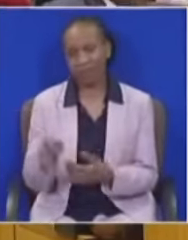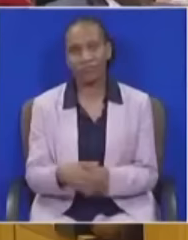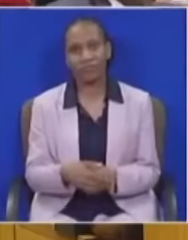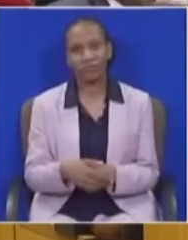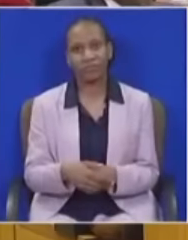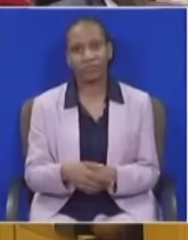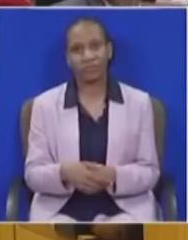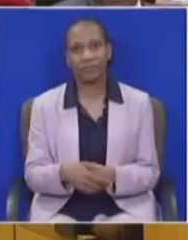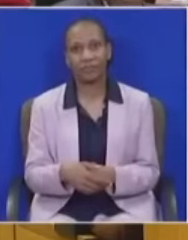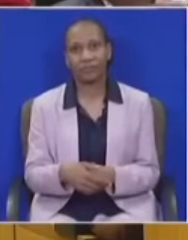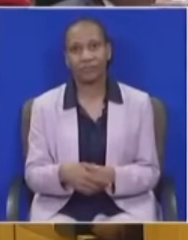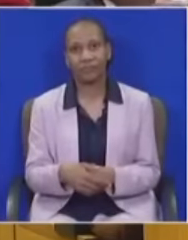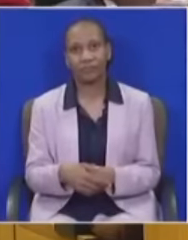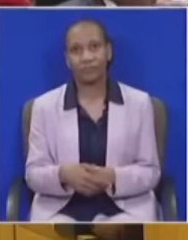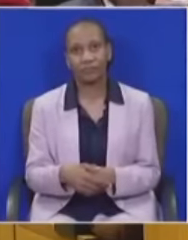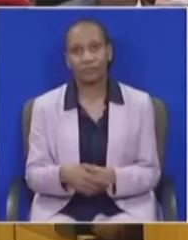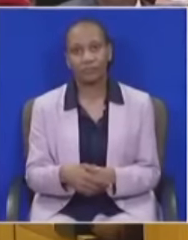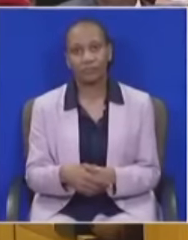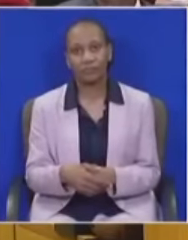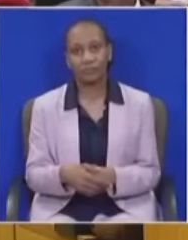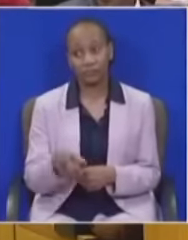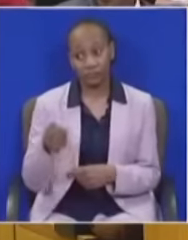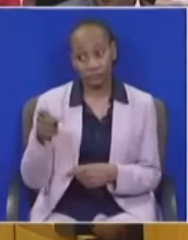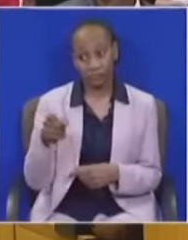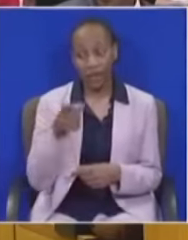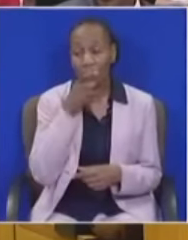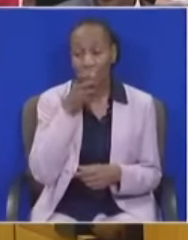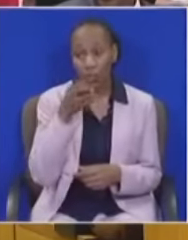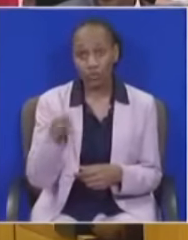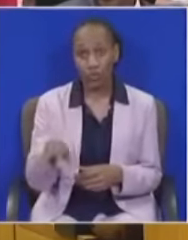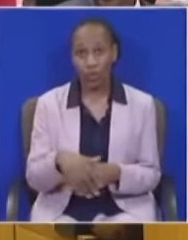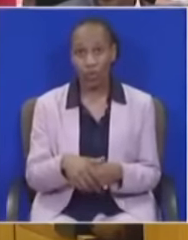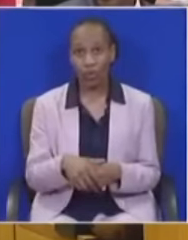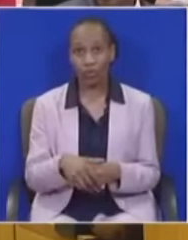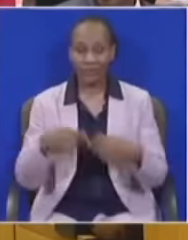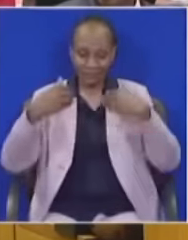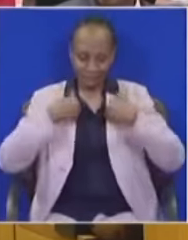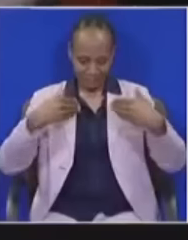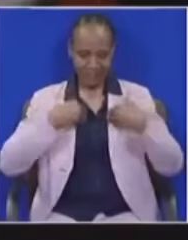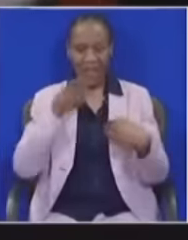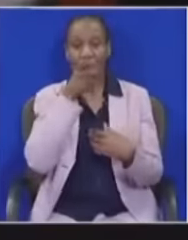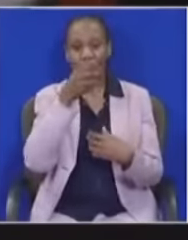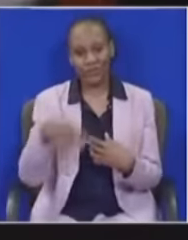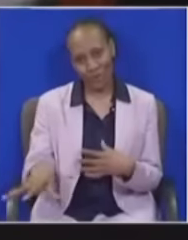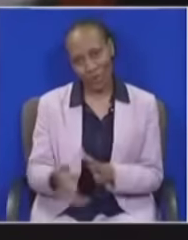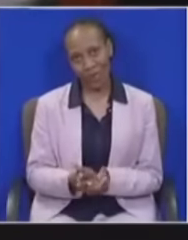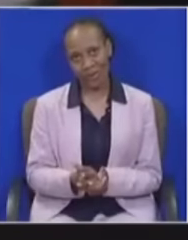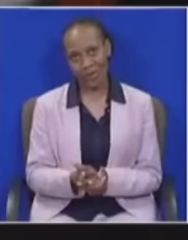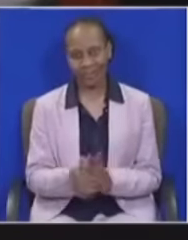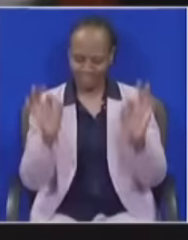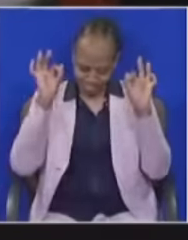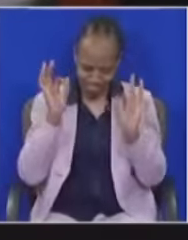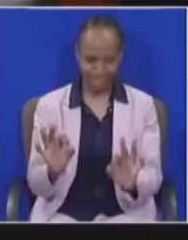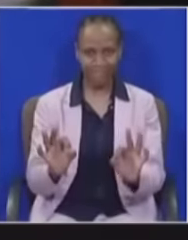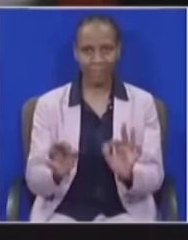unconditionally or you will have to take consequences of your decision? I withdraw. Take your seat, Honorable Member. Unconditionally.